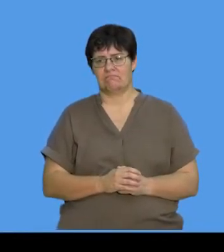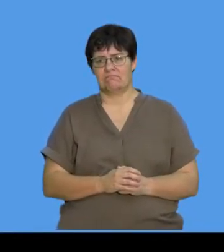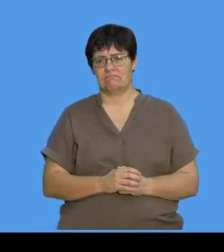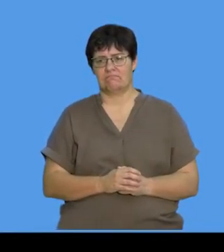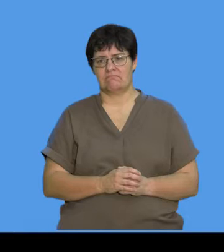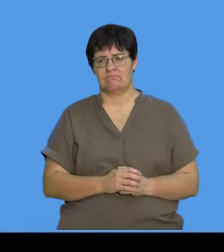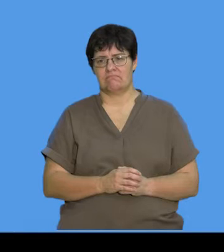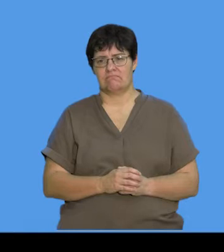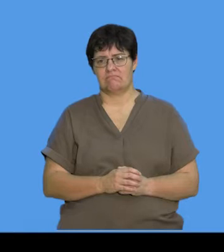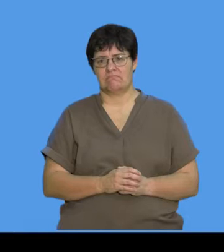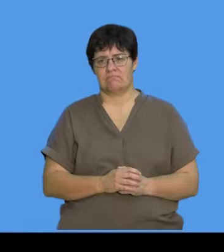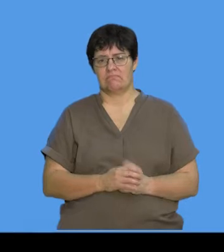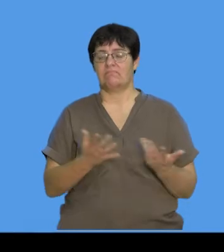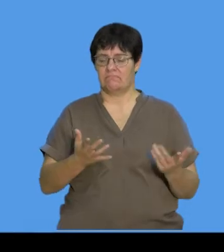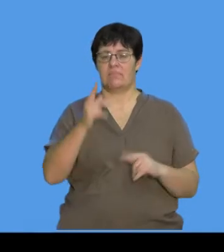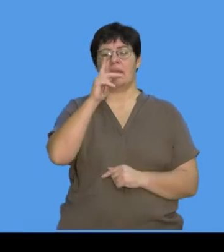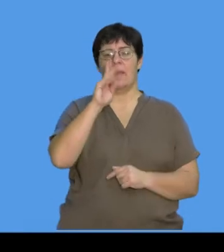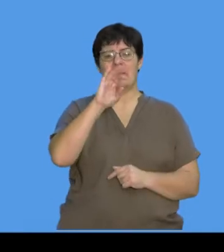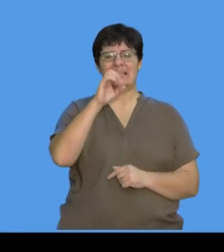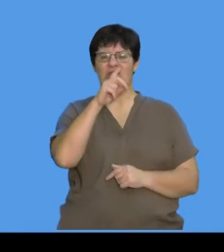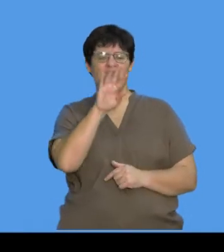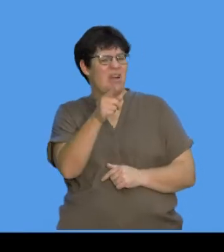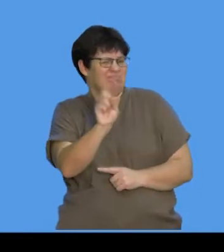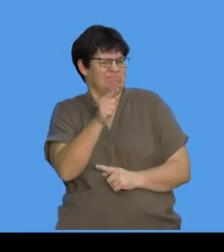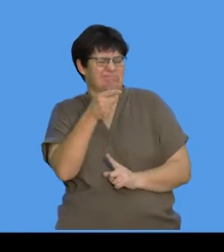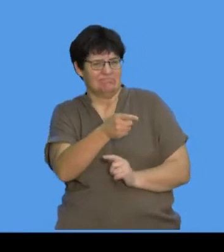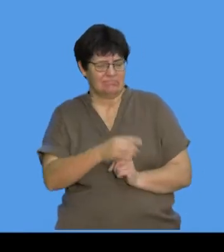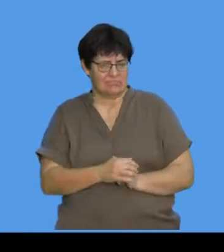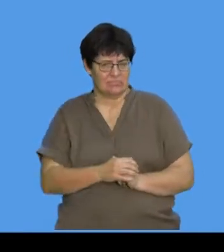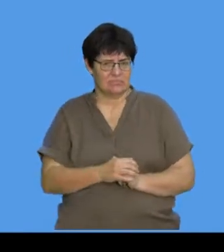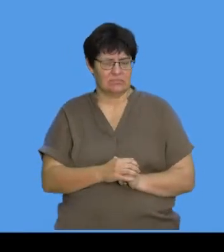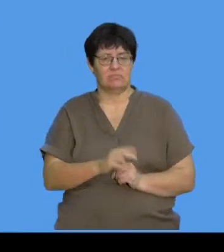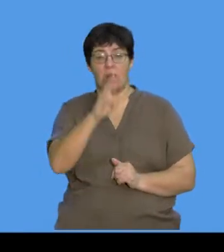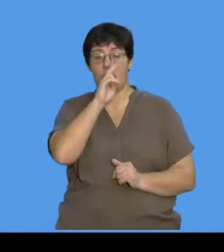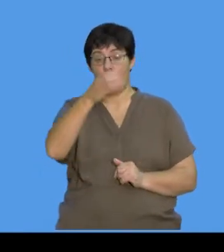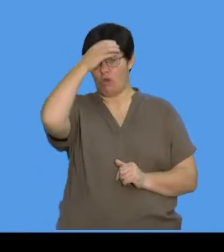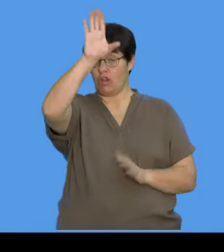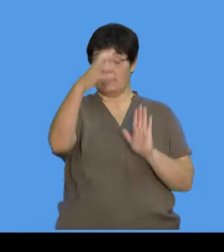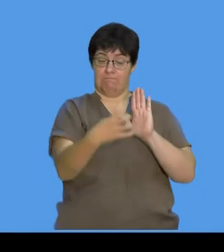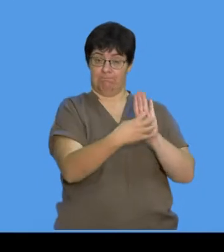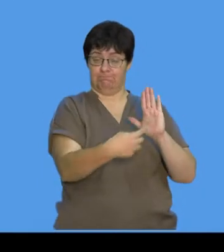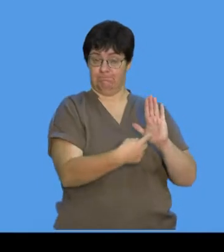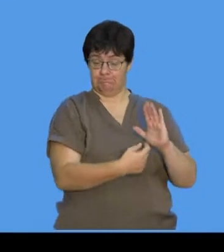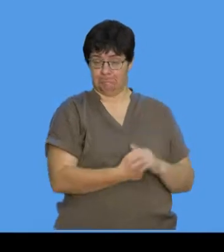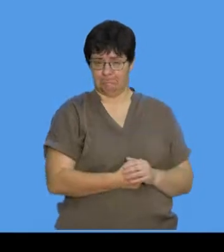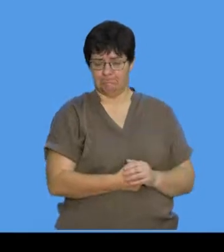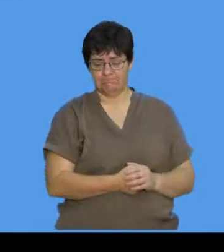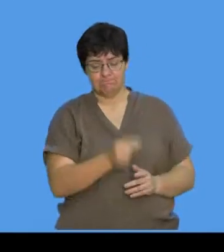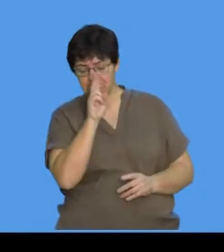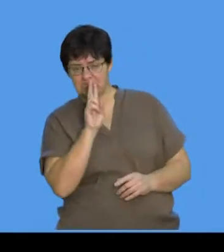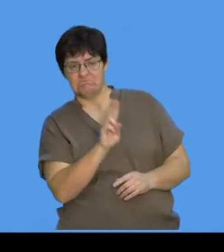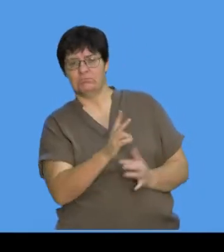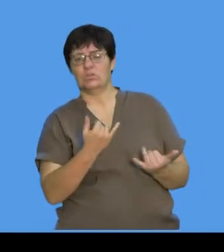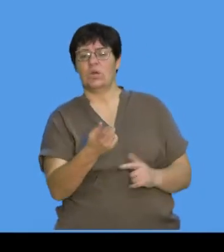Oh, we've got to just, there we go. So if we have a look at our concept map, what are we going to look at in today's